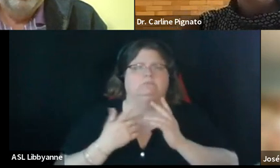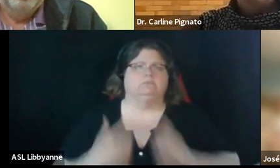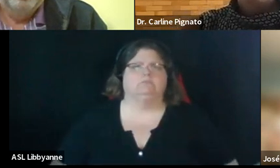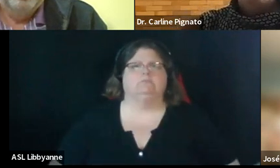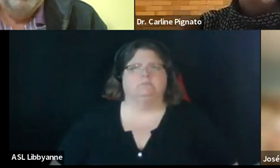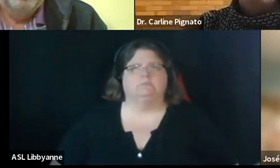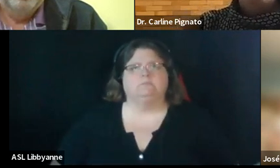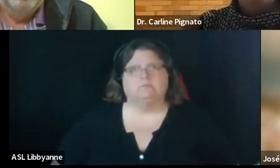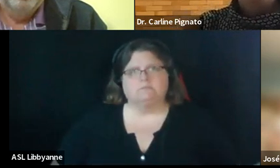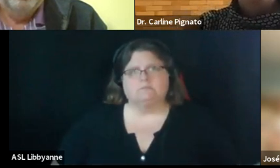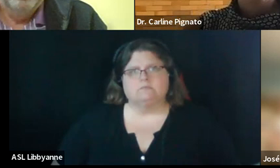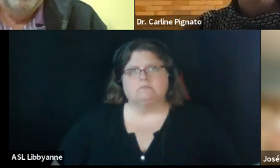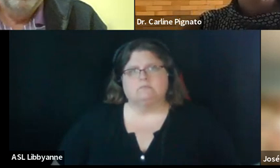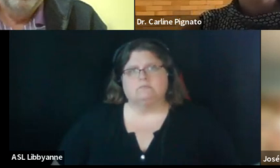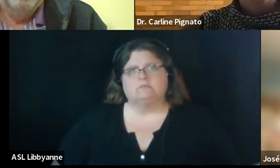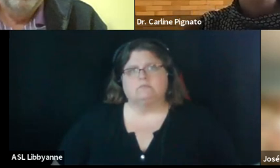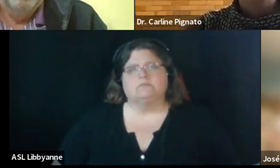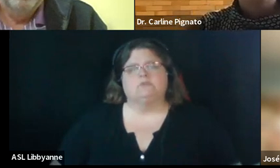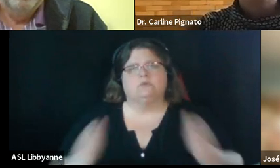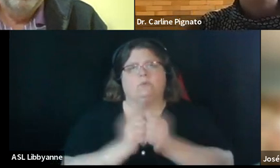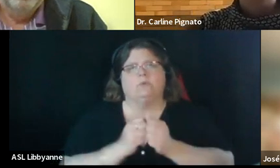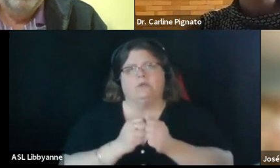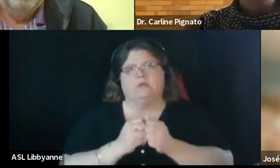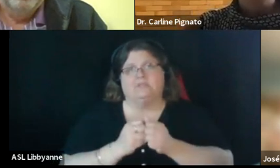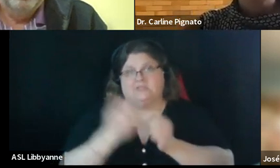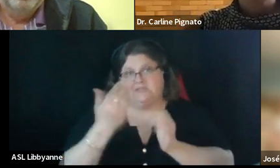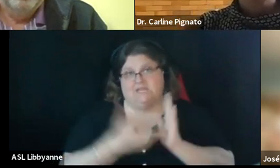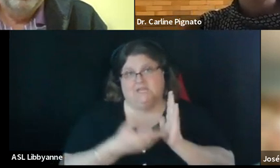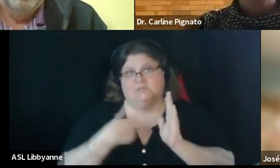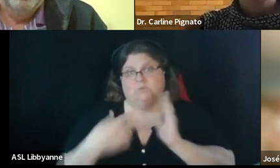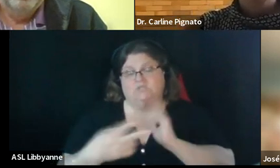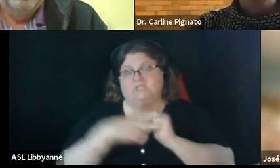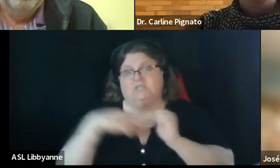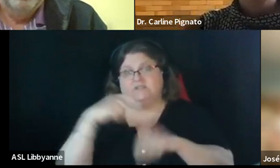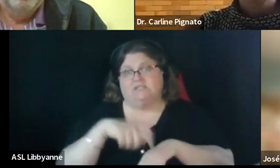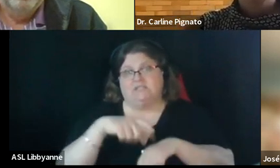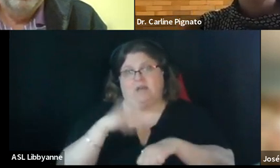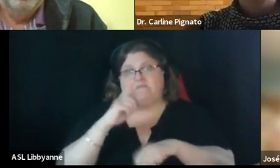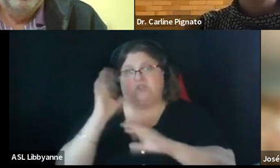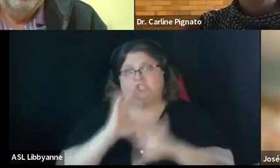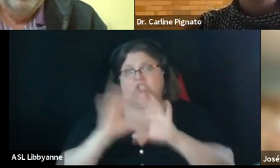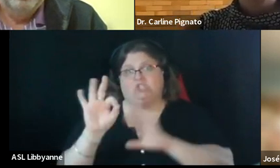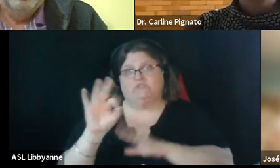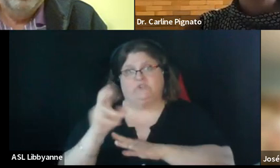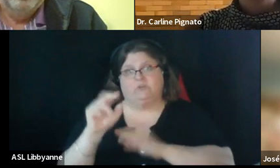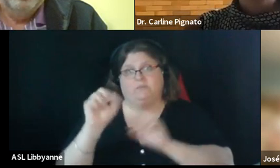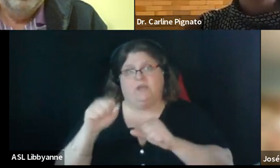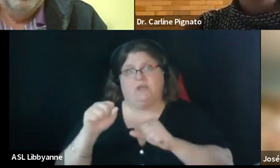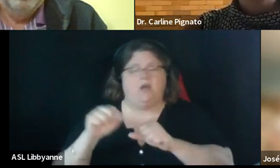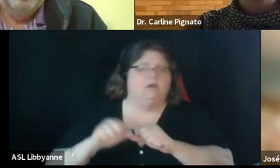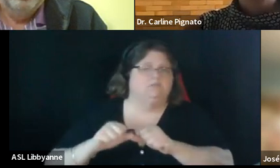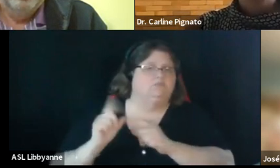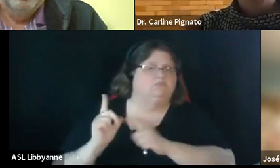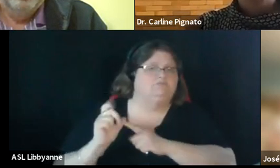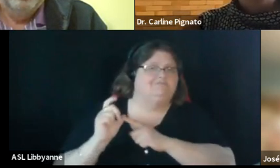and so with this we are saving some time for the search firm so they can hit the ground running um and